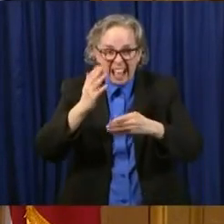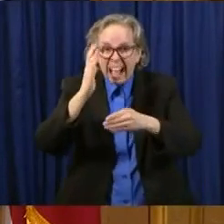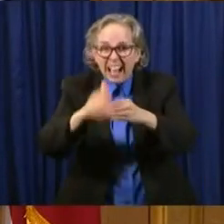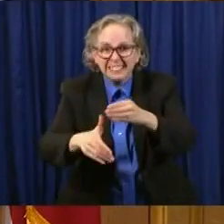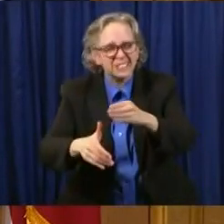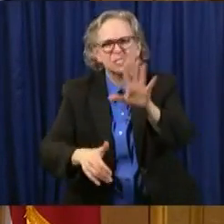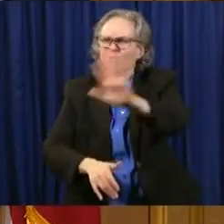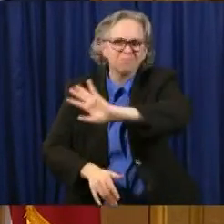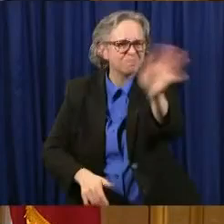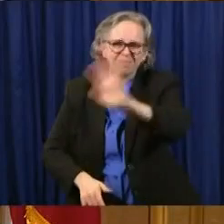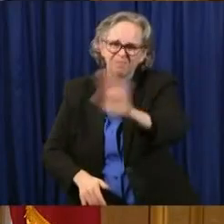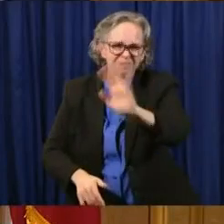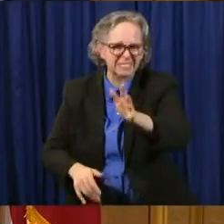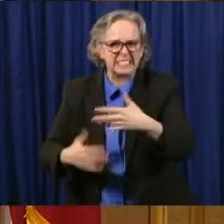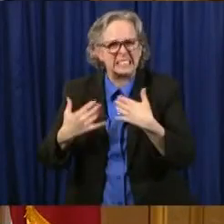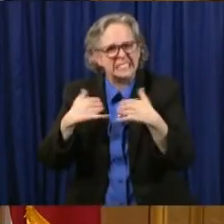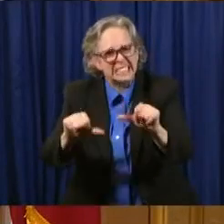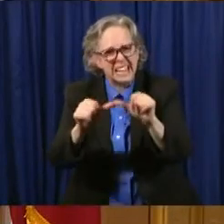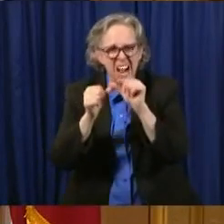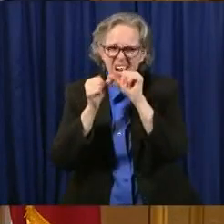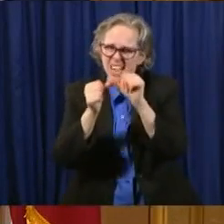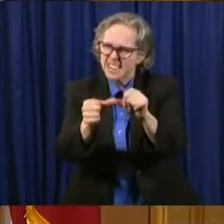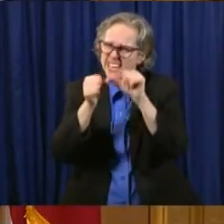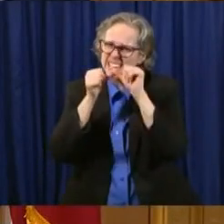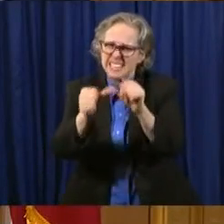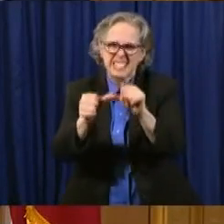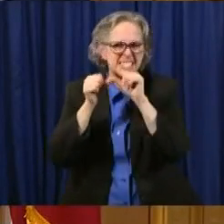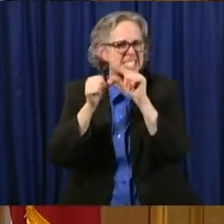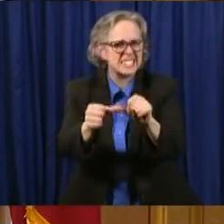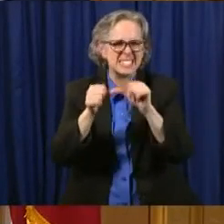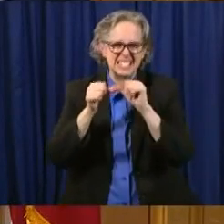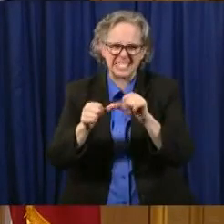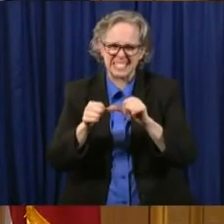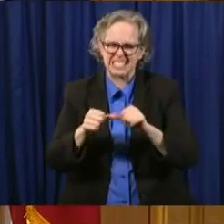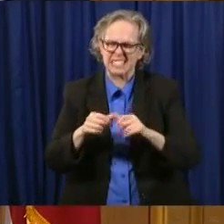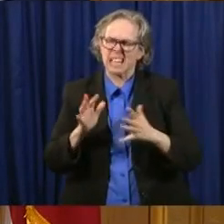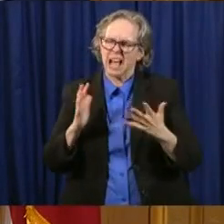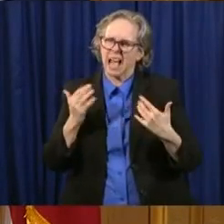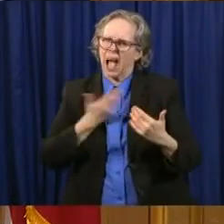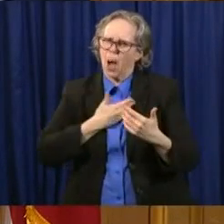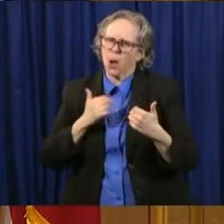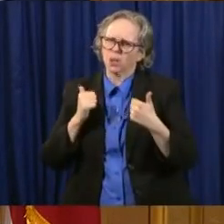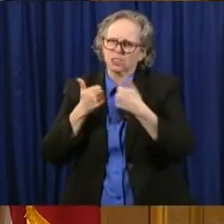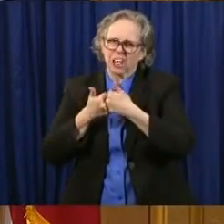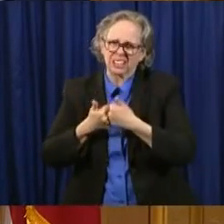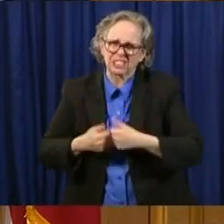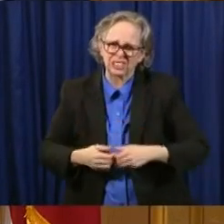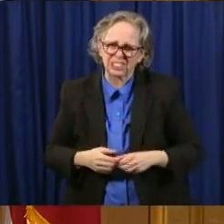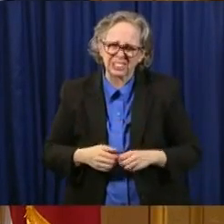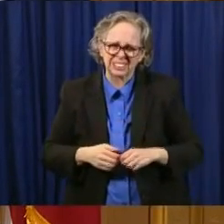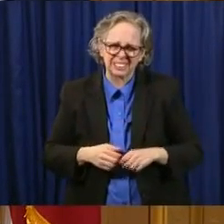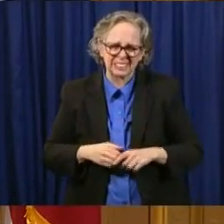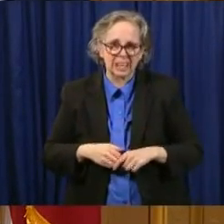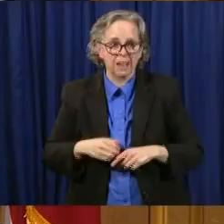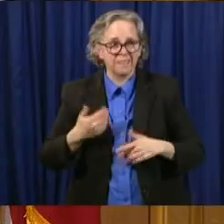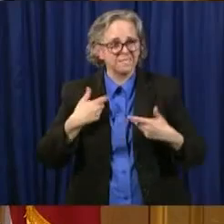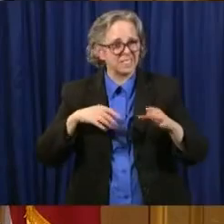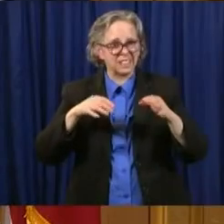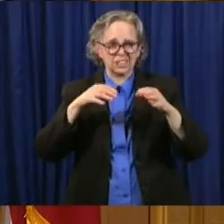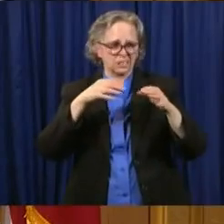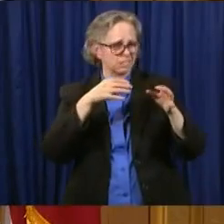continue. And so, you know, the challenge that, uh, I've laid out to our business community is